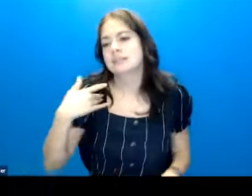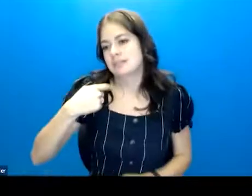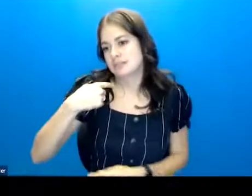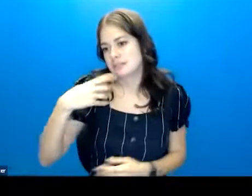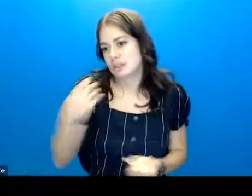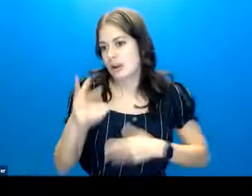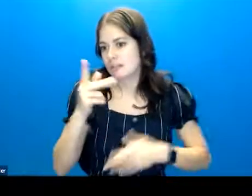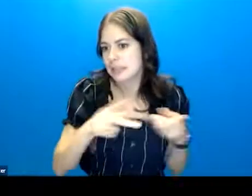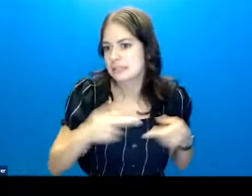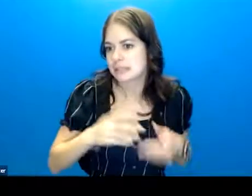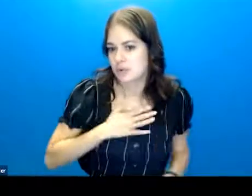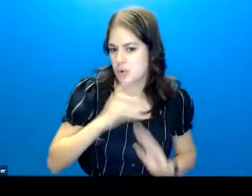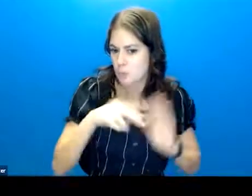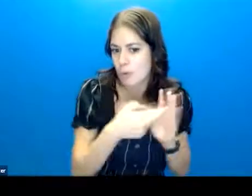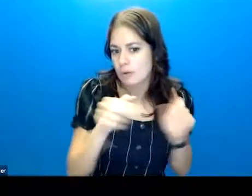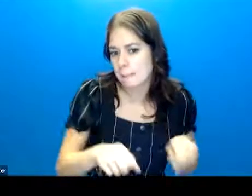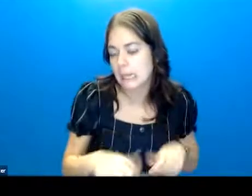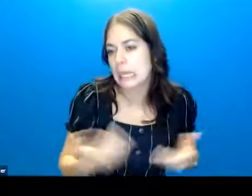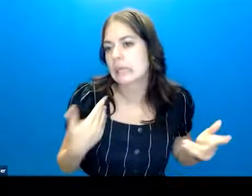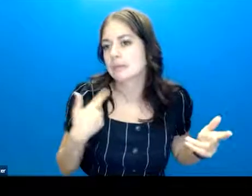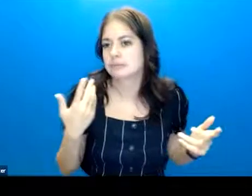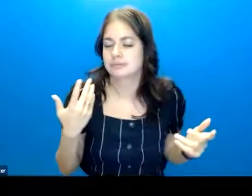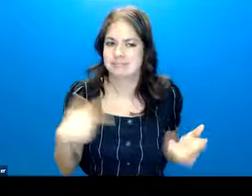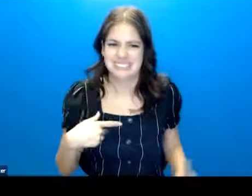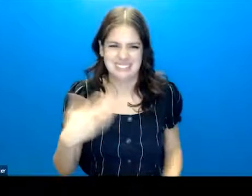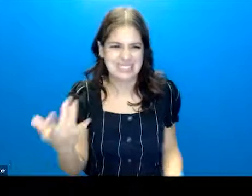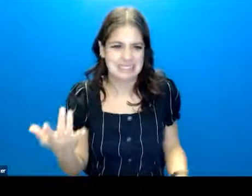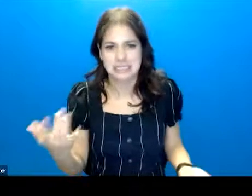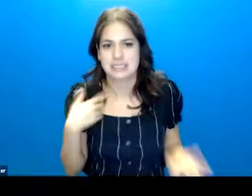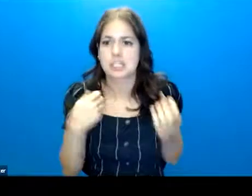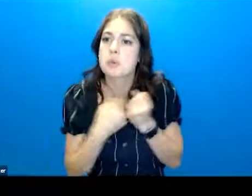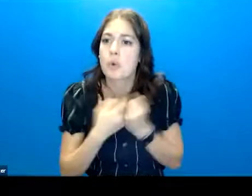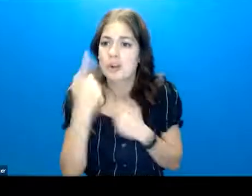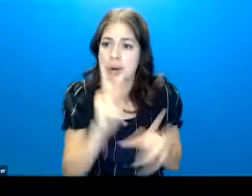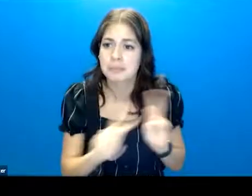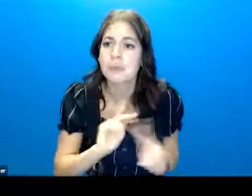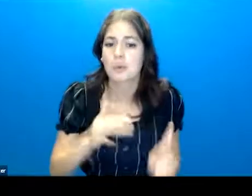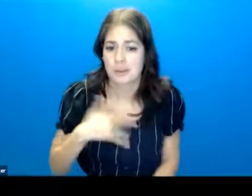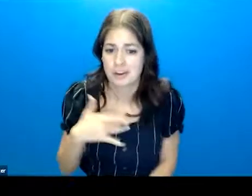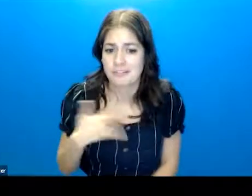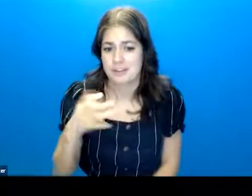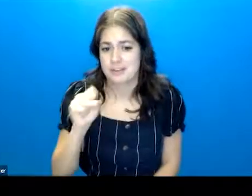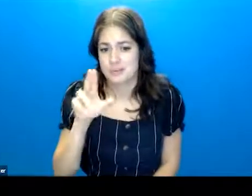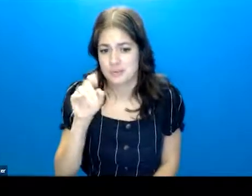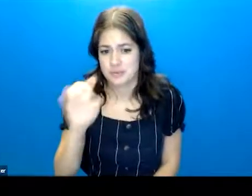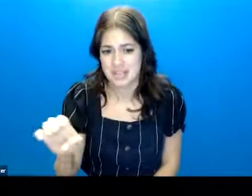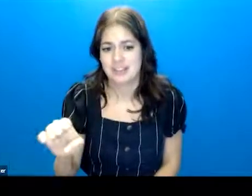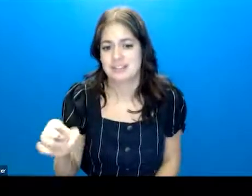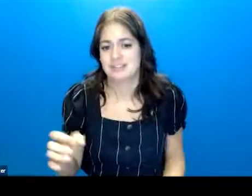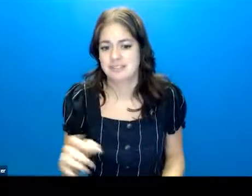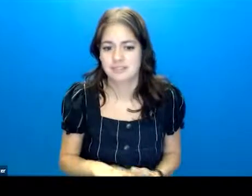places like what our role can be just in, I guess, support for people who are feeling suicidal or